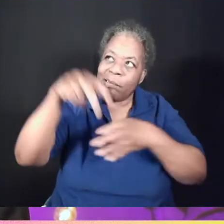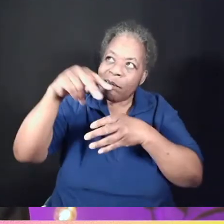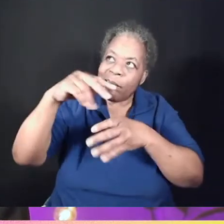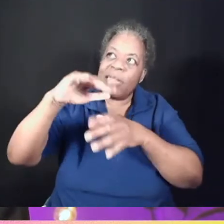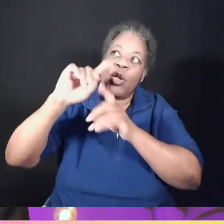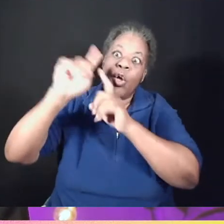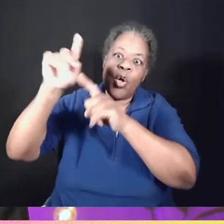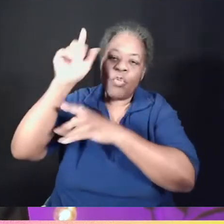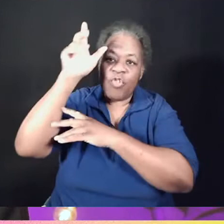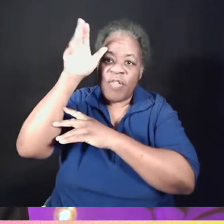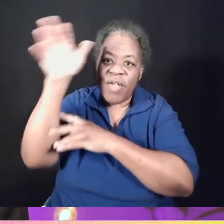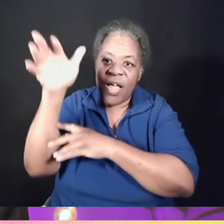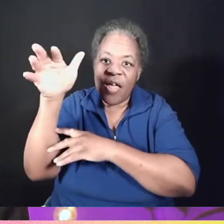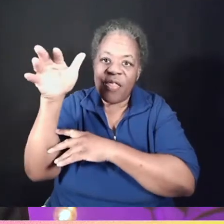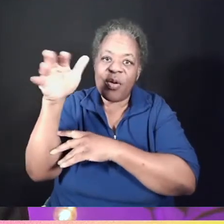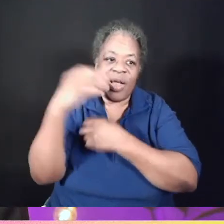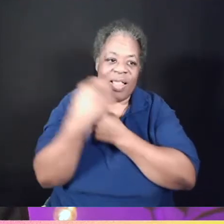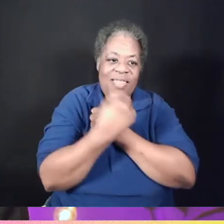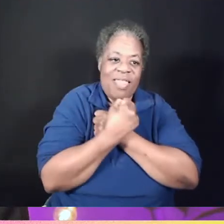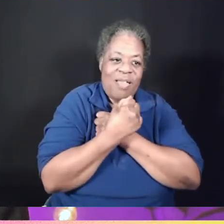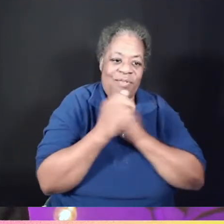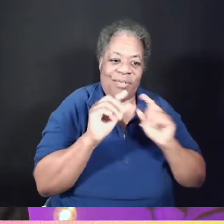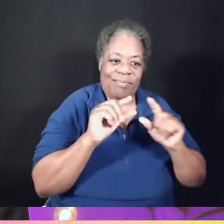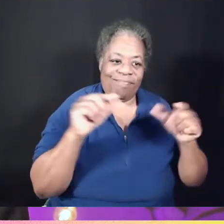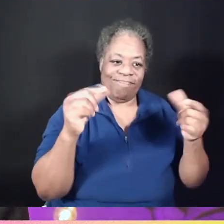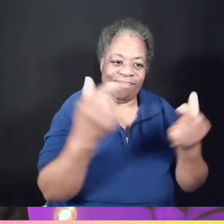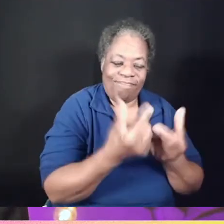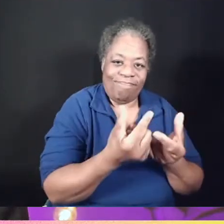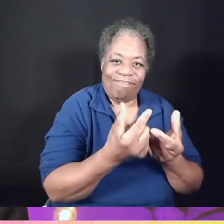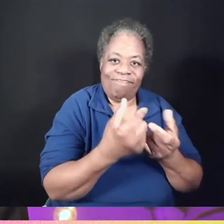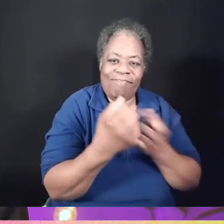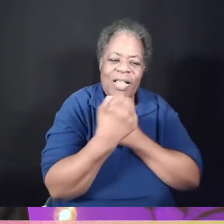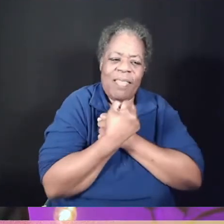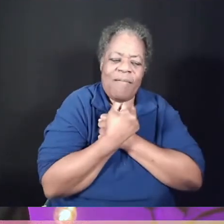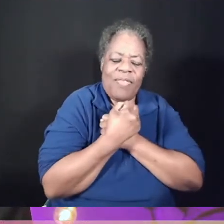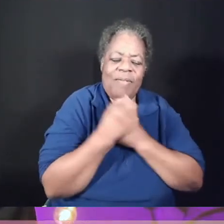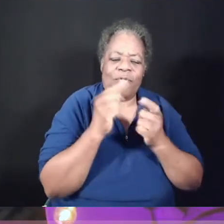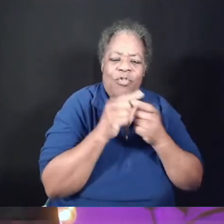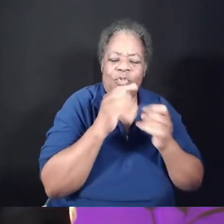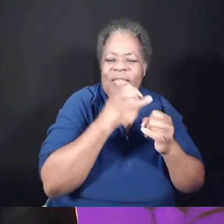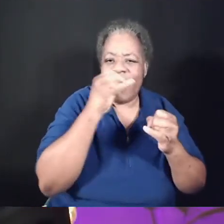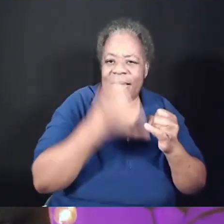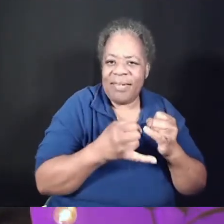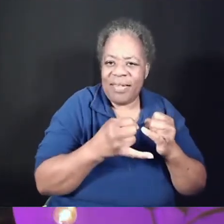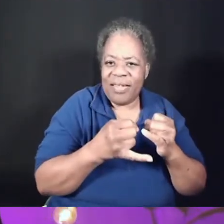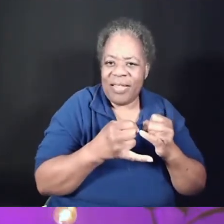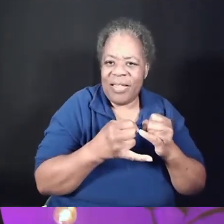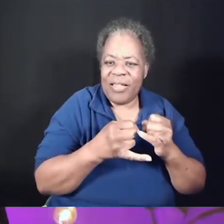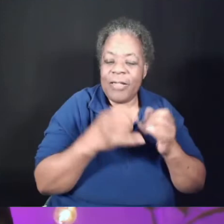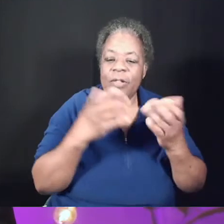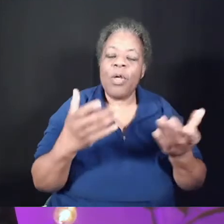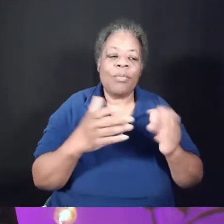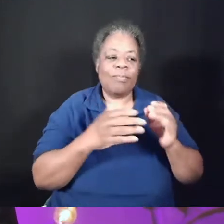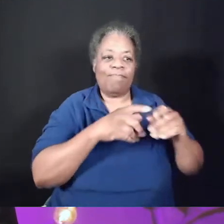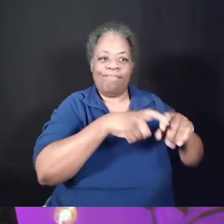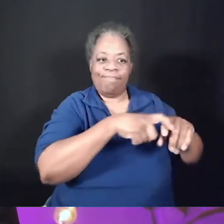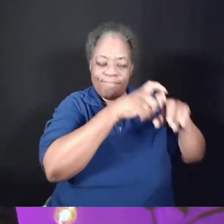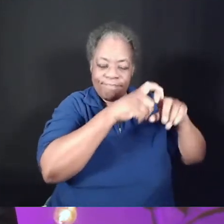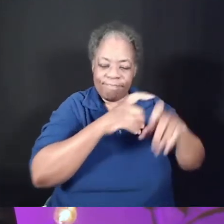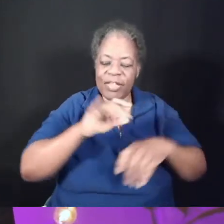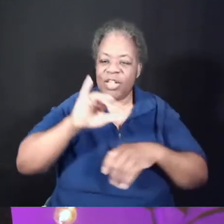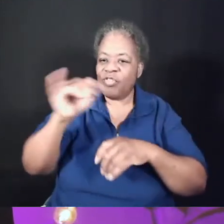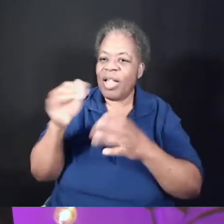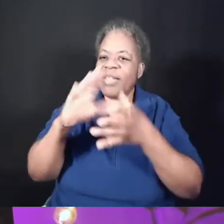Having loved his own who were there in the world, he loved them to the end. So John's biography about the life of Jesus